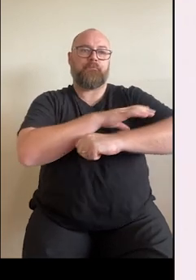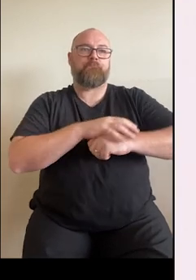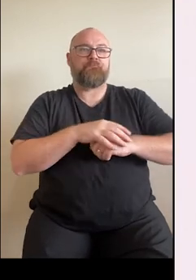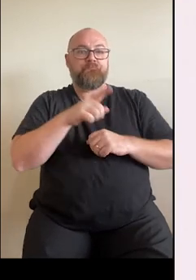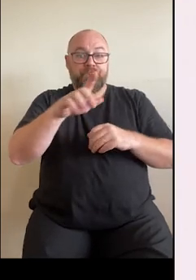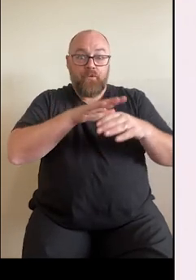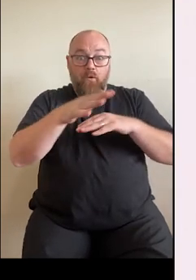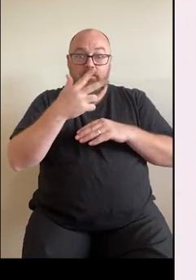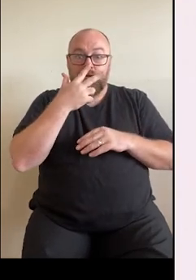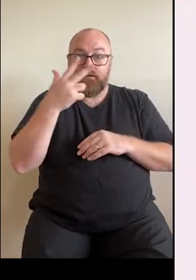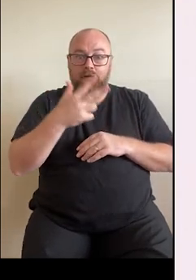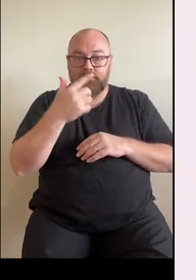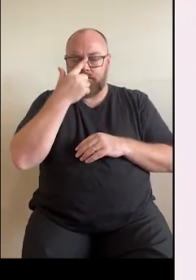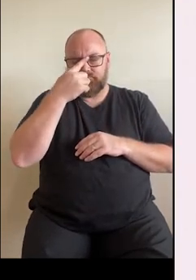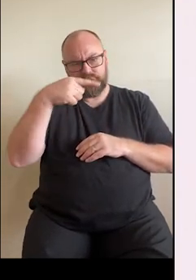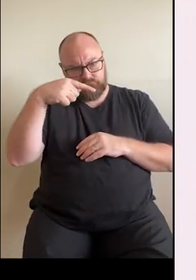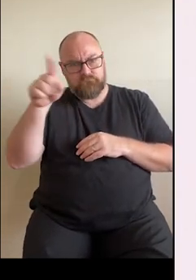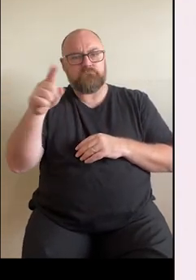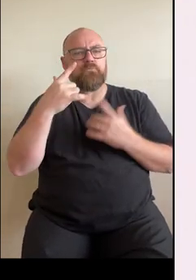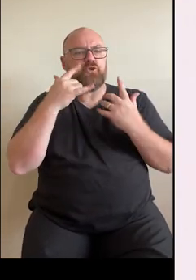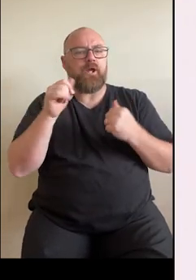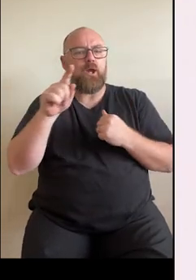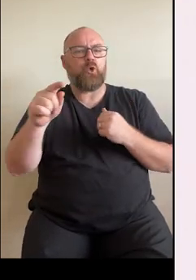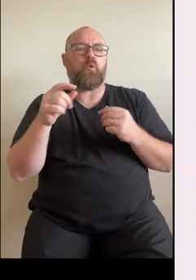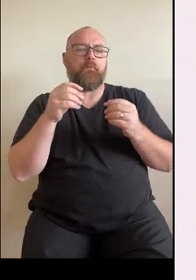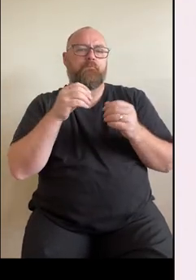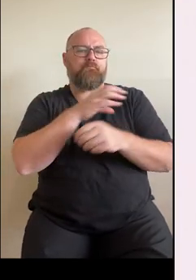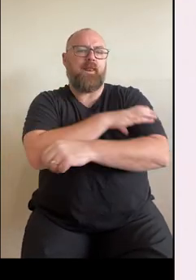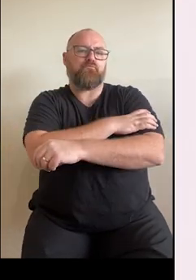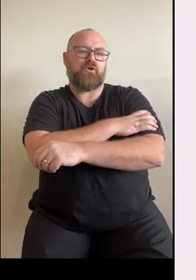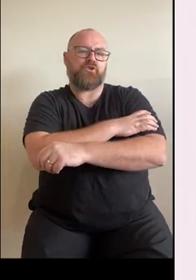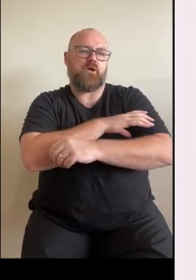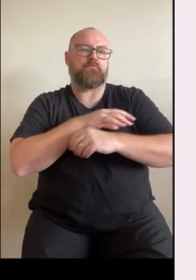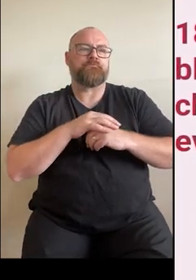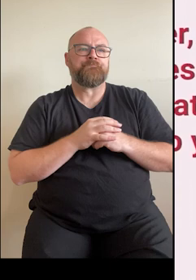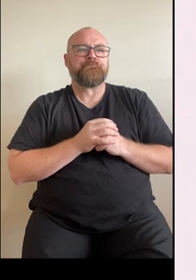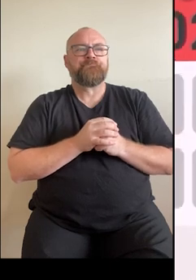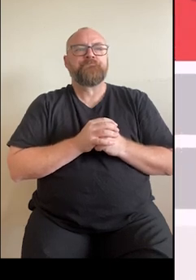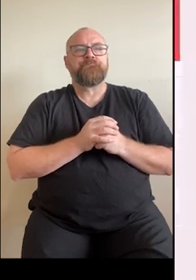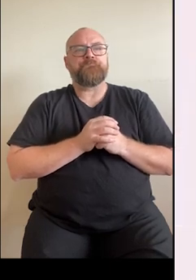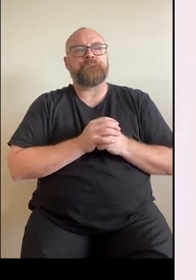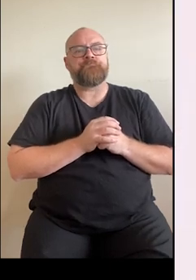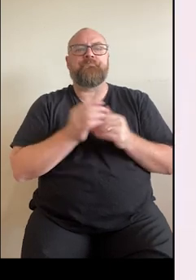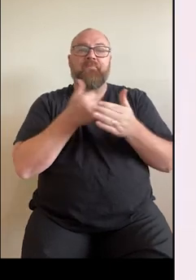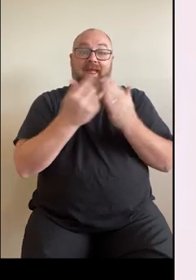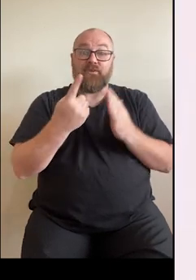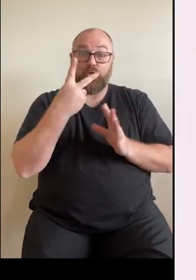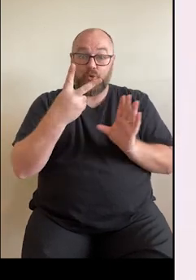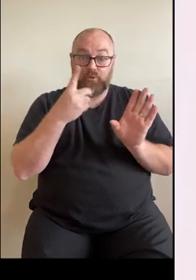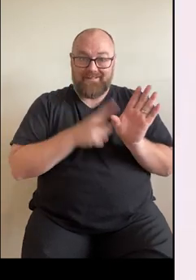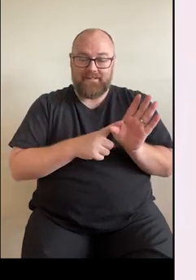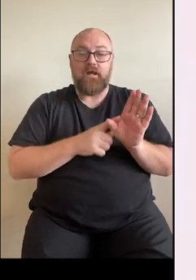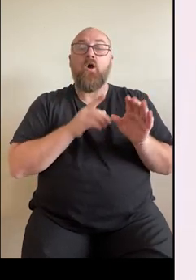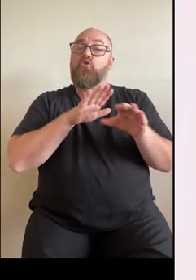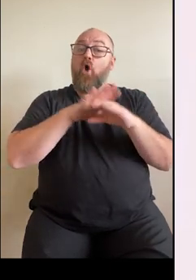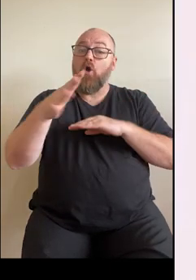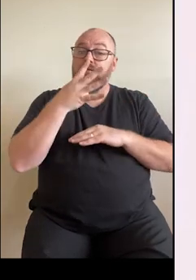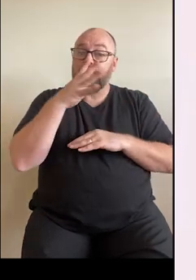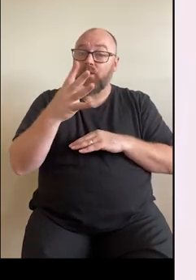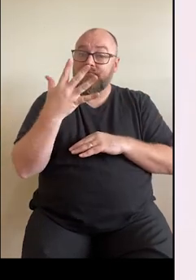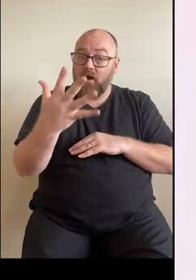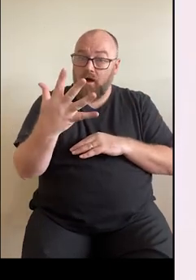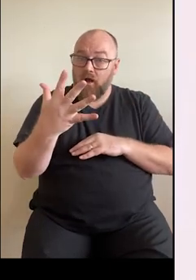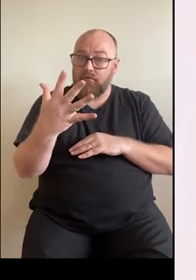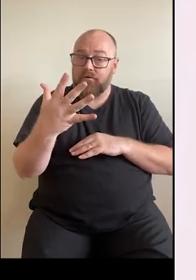18 or over, get your blood pressure checked at least every two years. If you're 45 and older, or